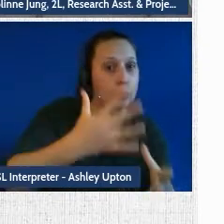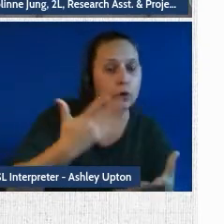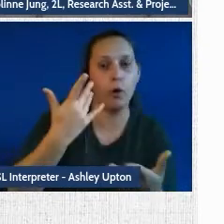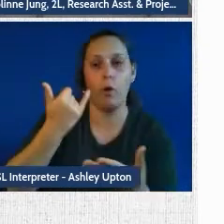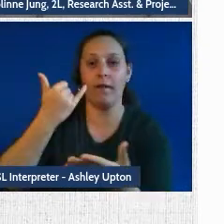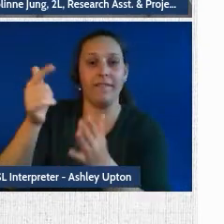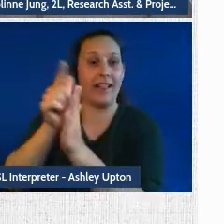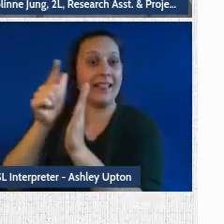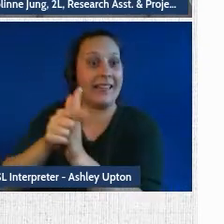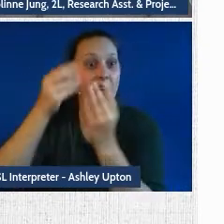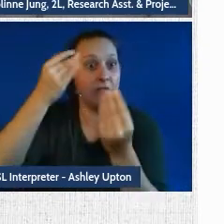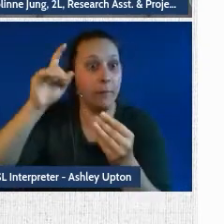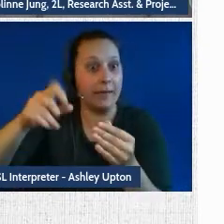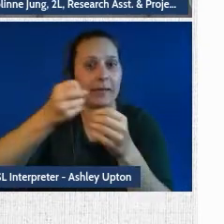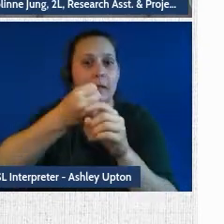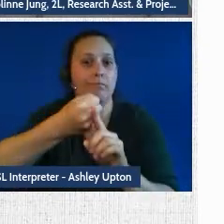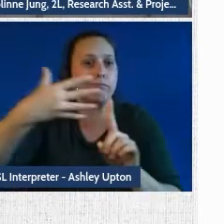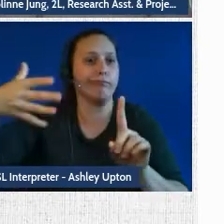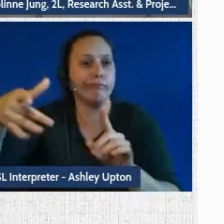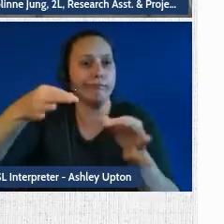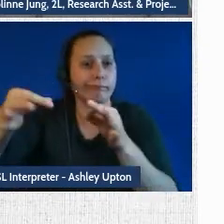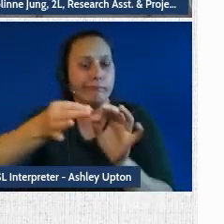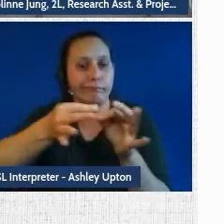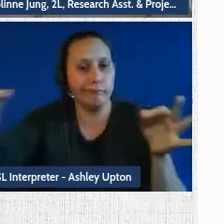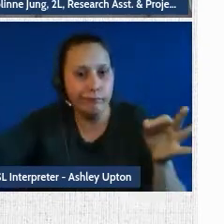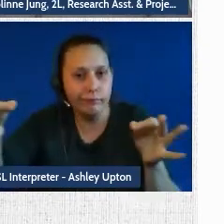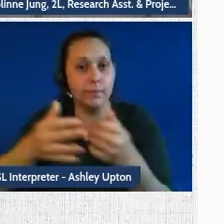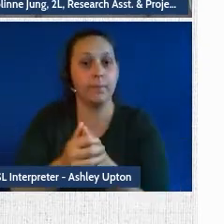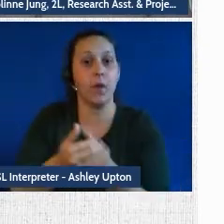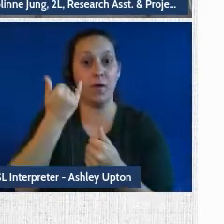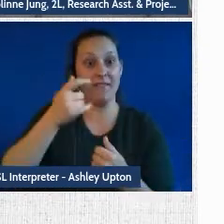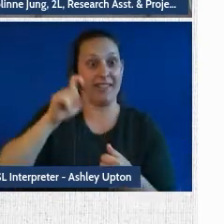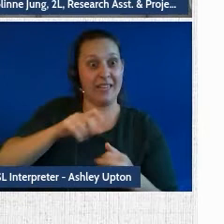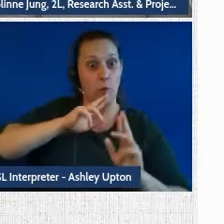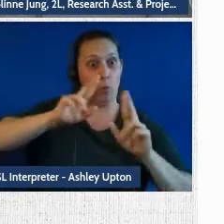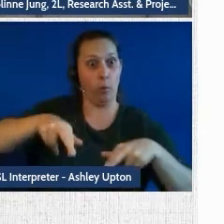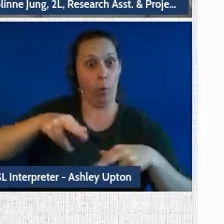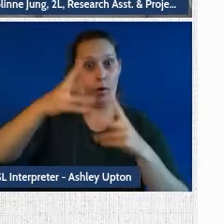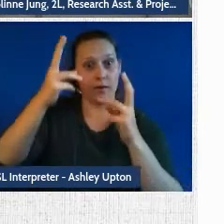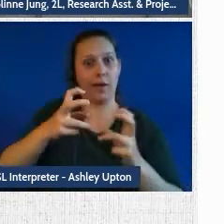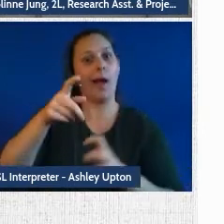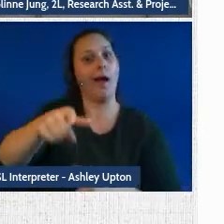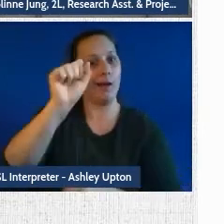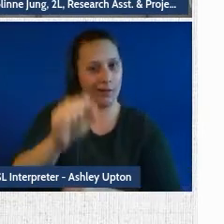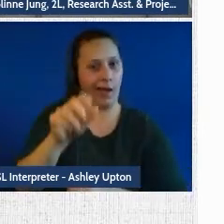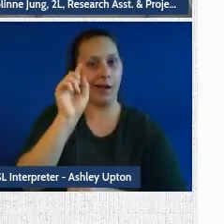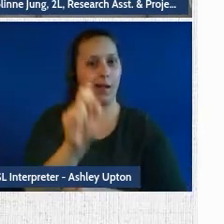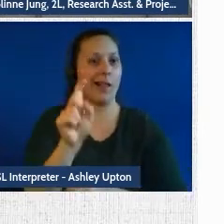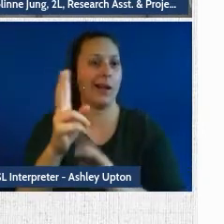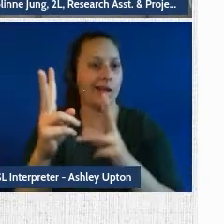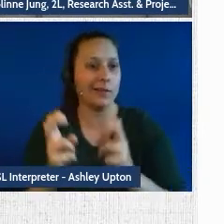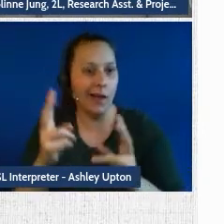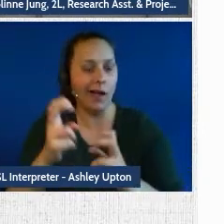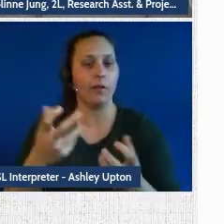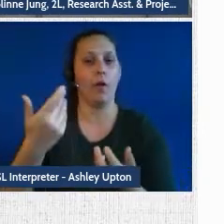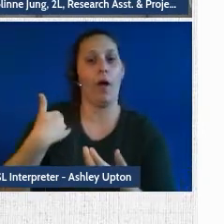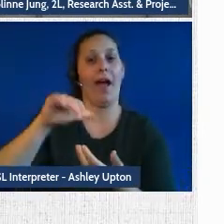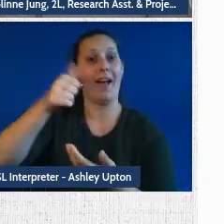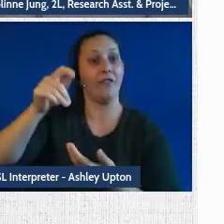information. They can also download their own report for their records and be connected to a legal professional as well, like our other tools.